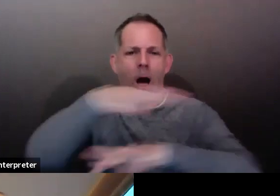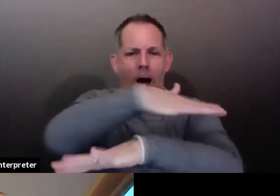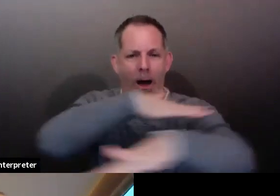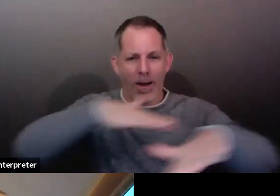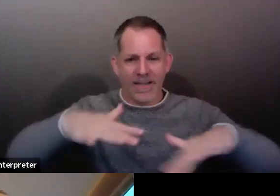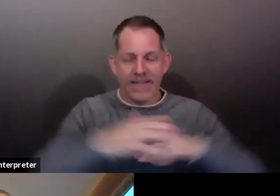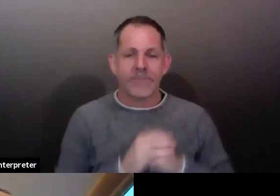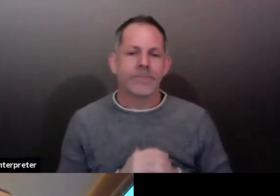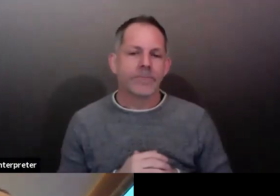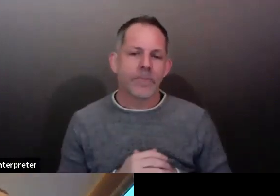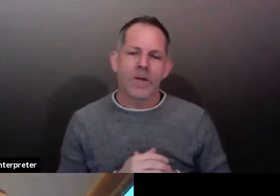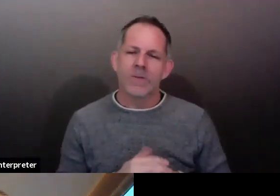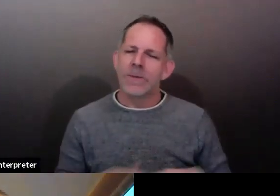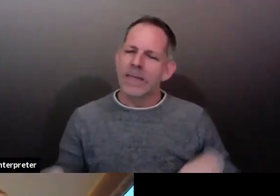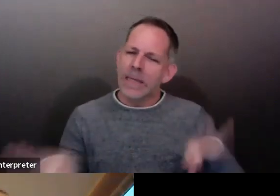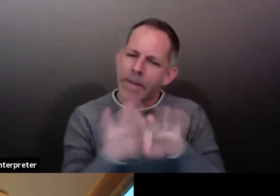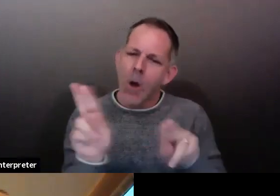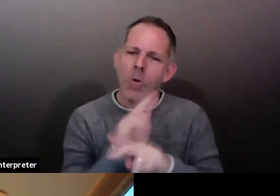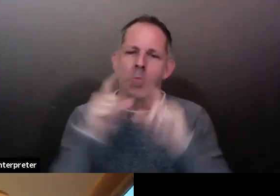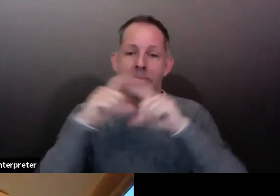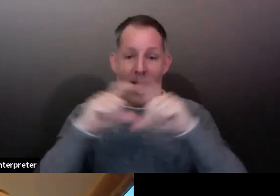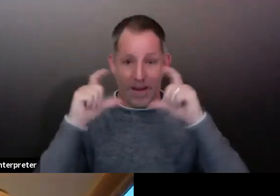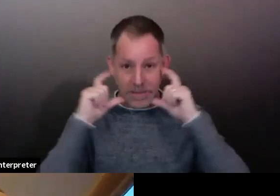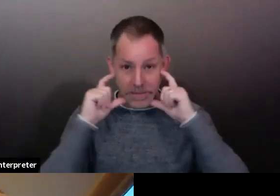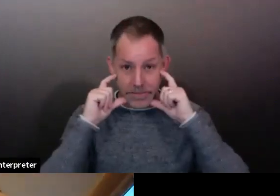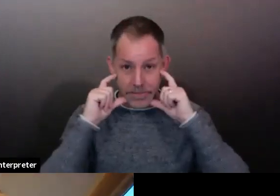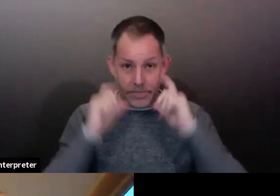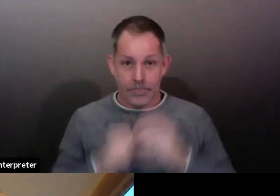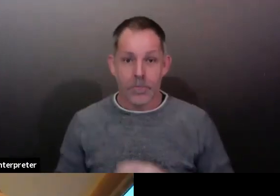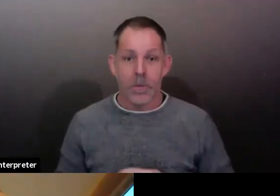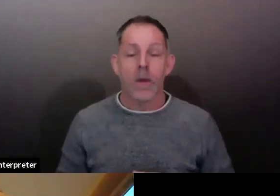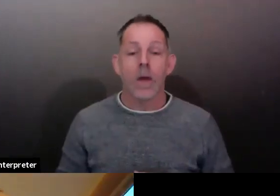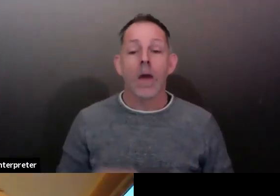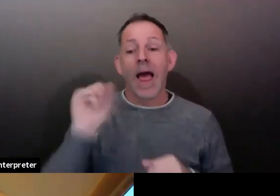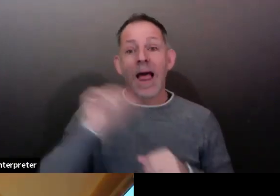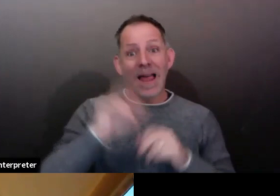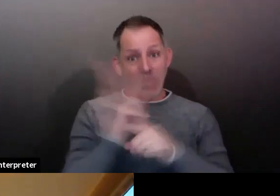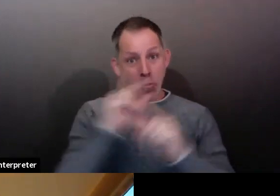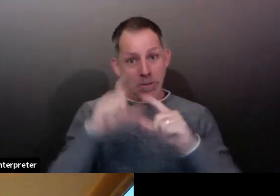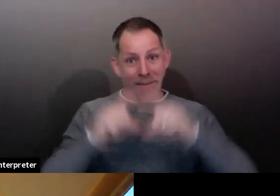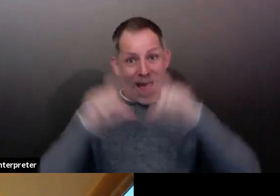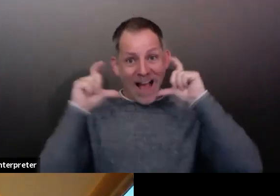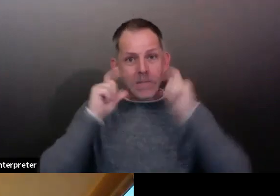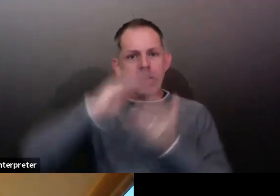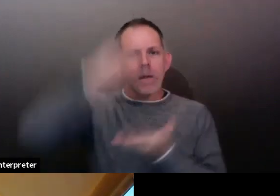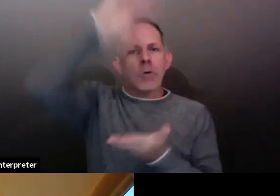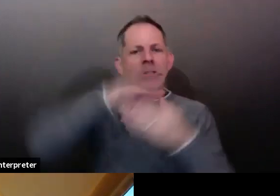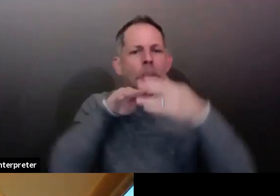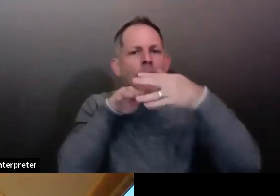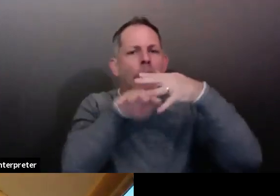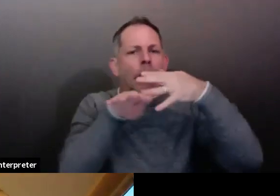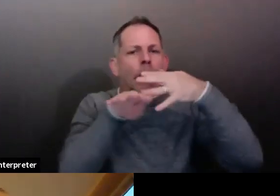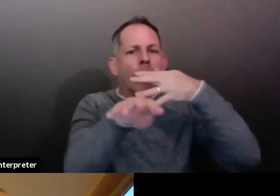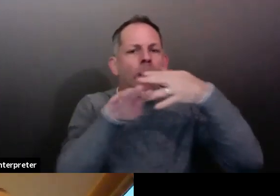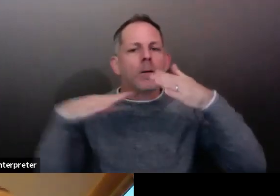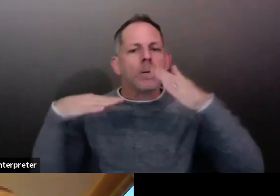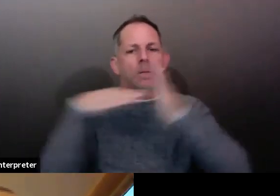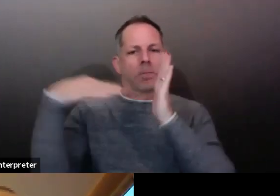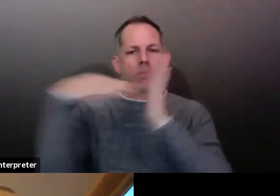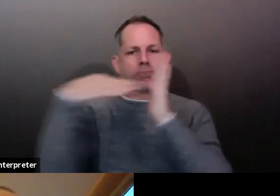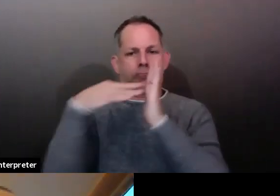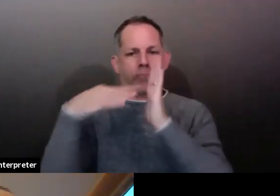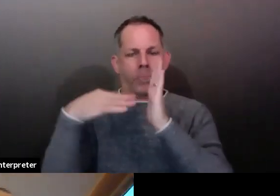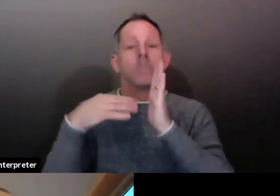restricts the amount of that cloud that's generated even when we're speaking and breathing. We don't need to be coughing or